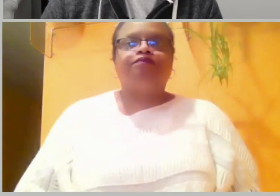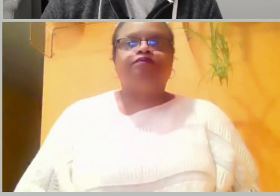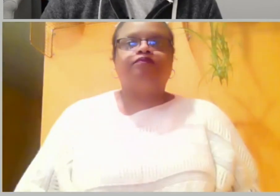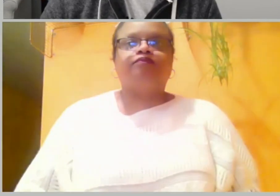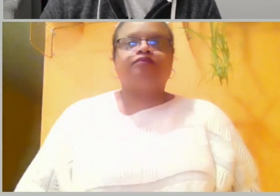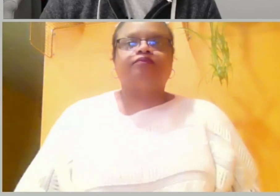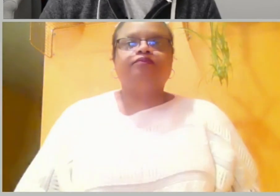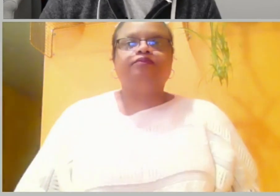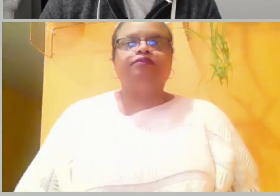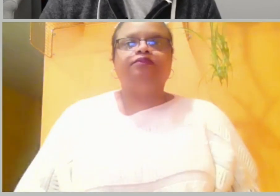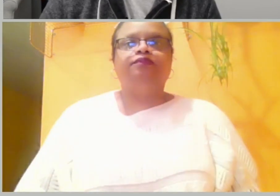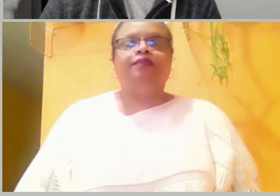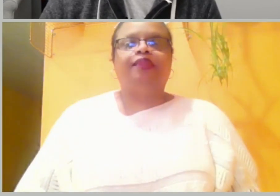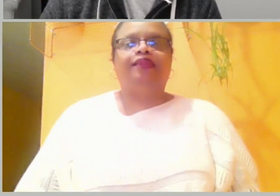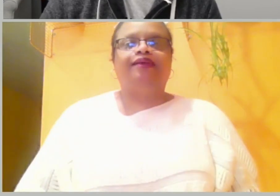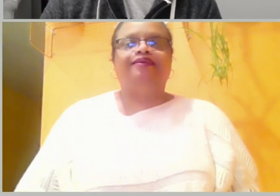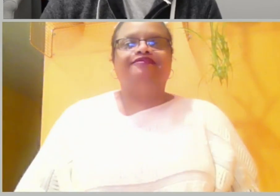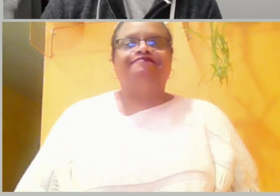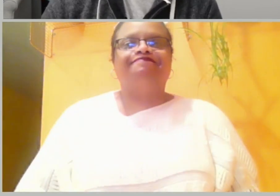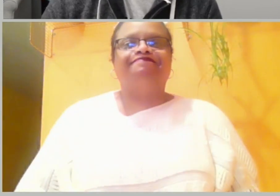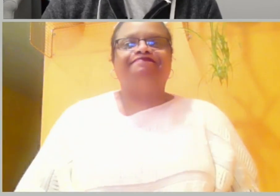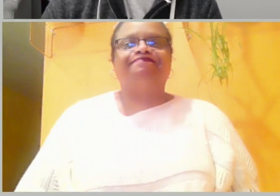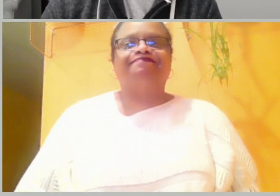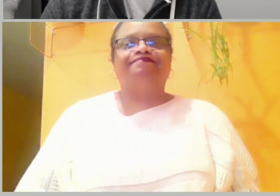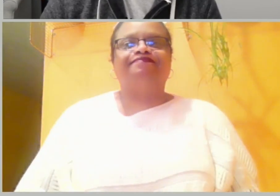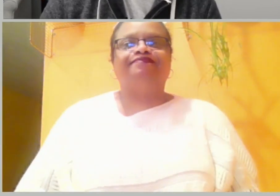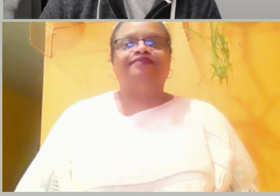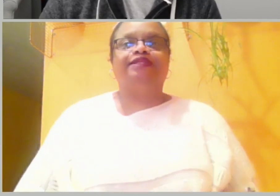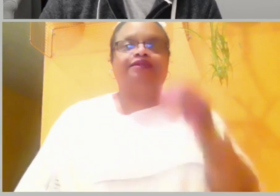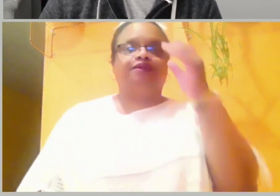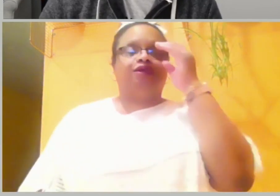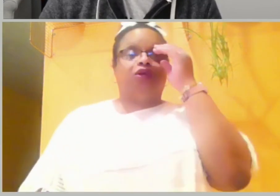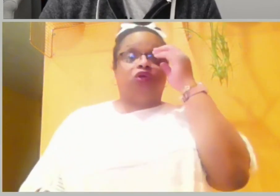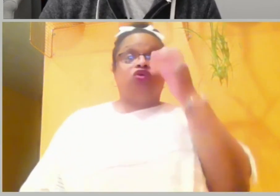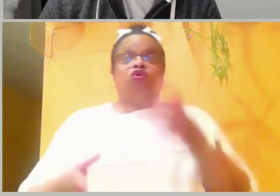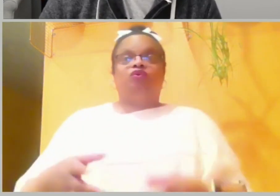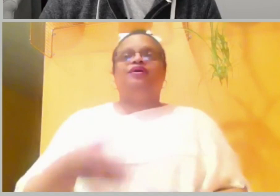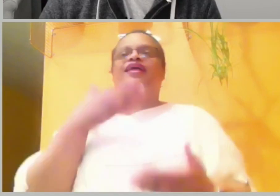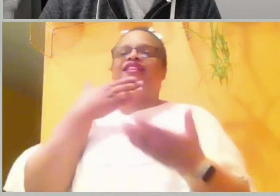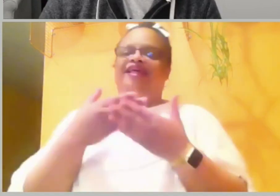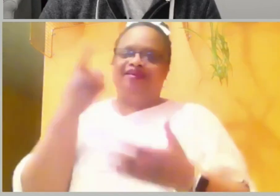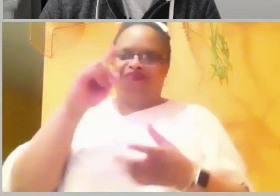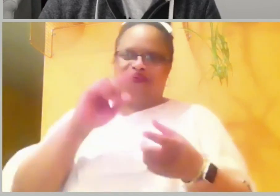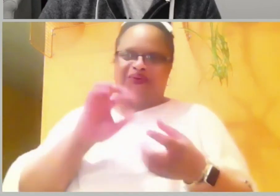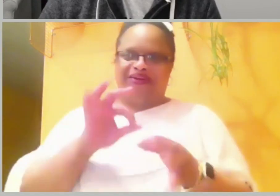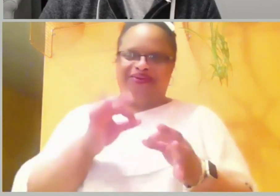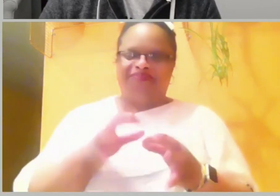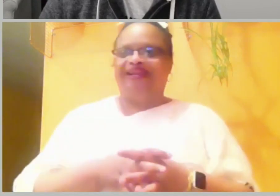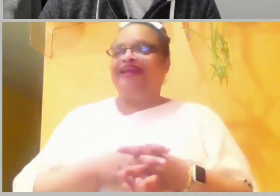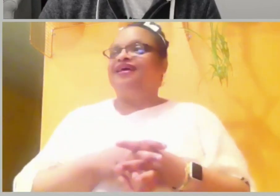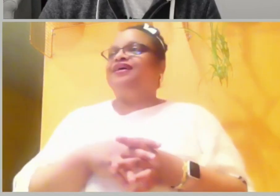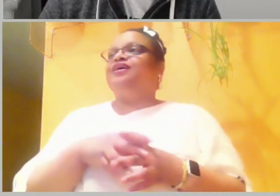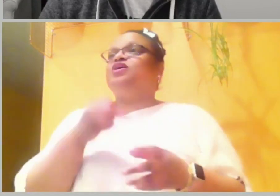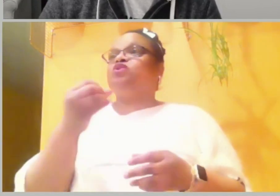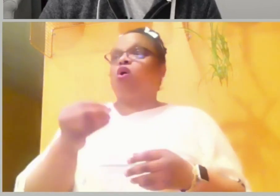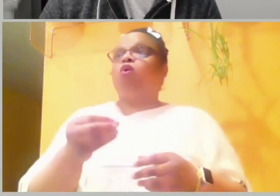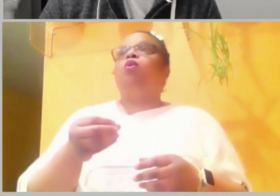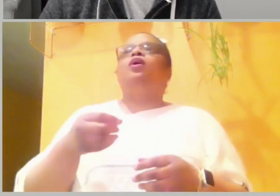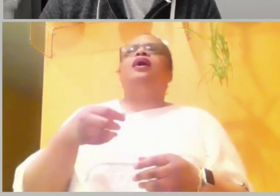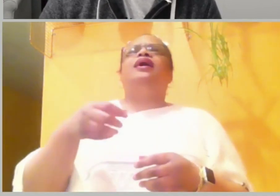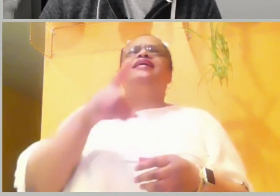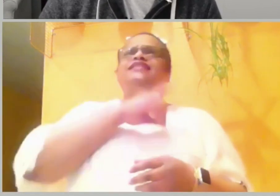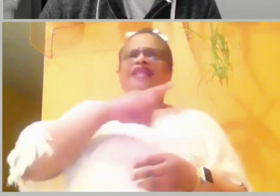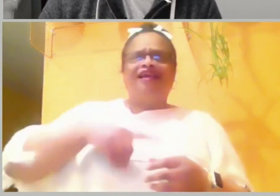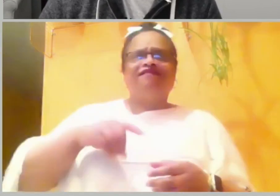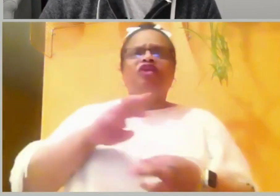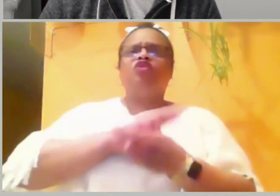David out of his own kingdom. And in chapter 18, as Absalom was in pursuit of David, he got stuck in a tree